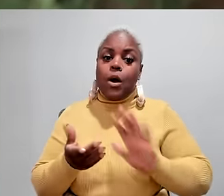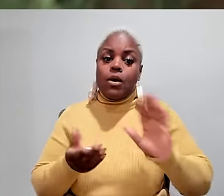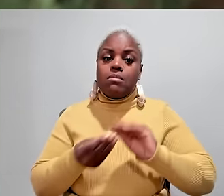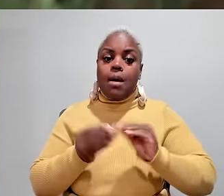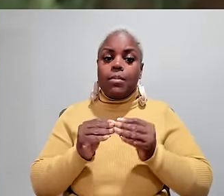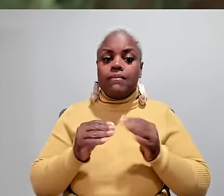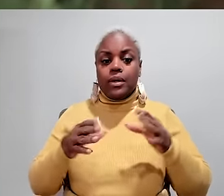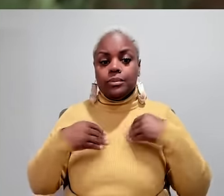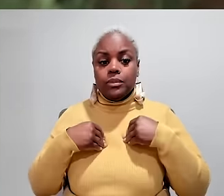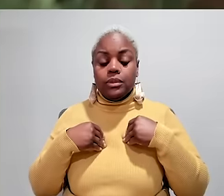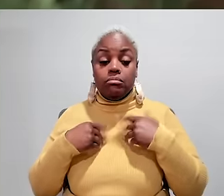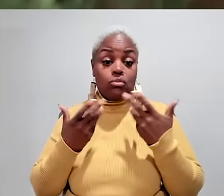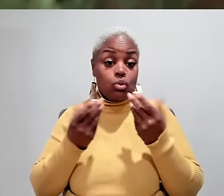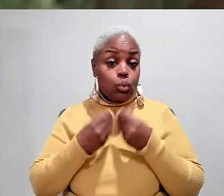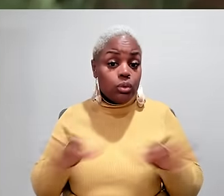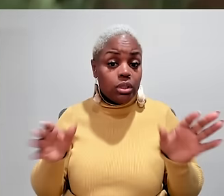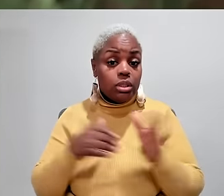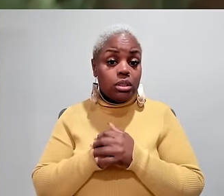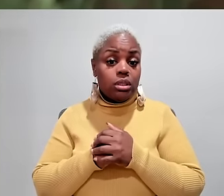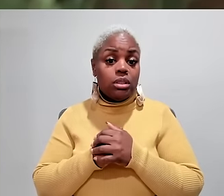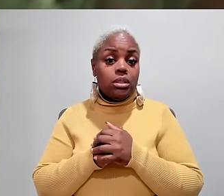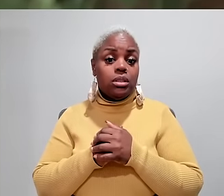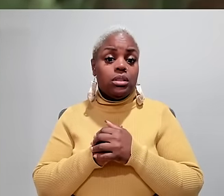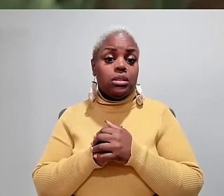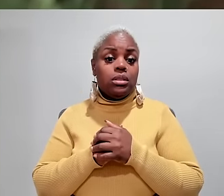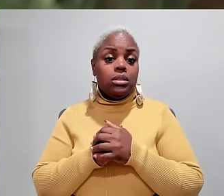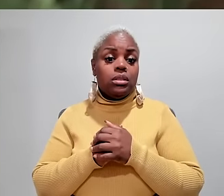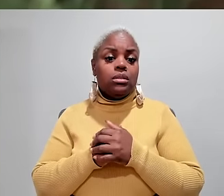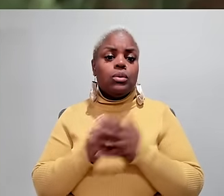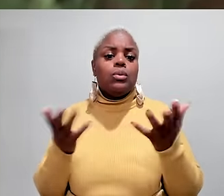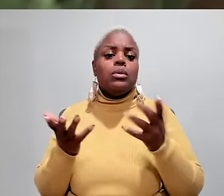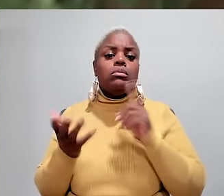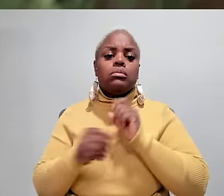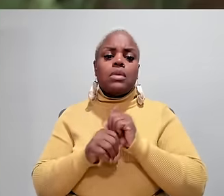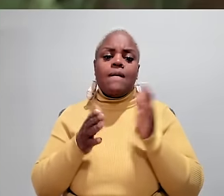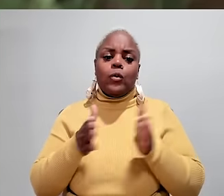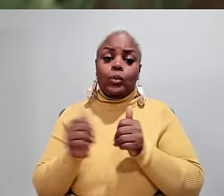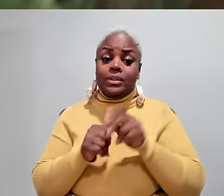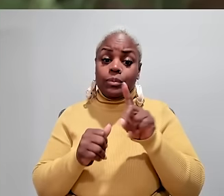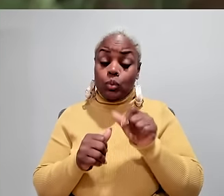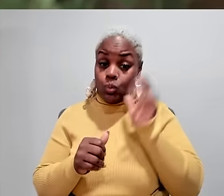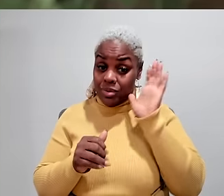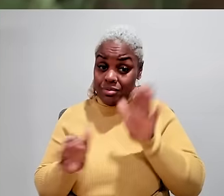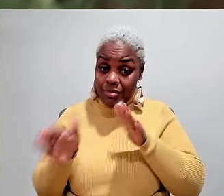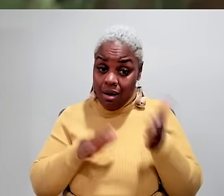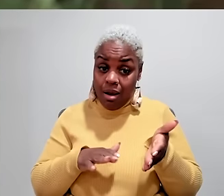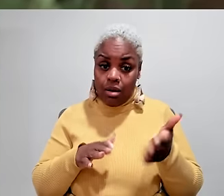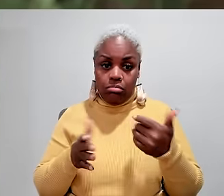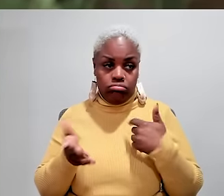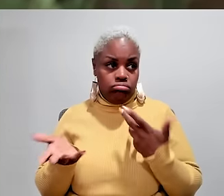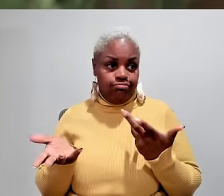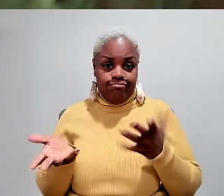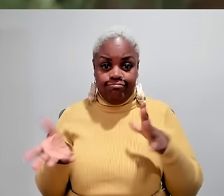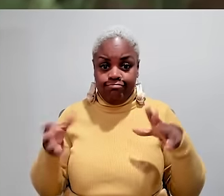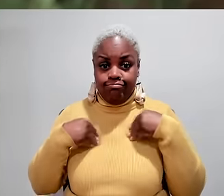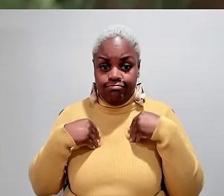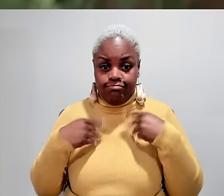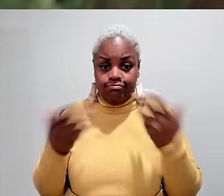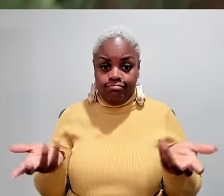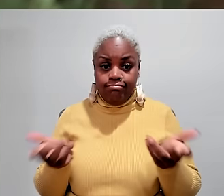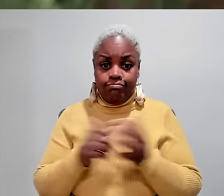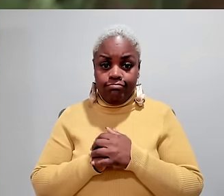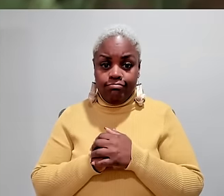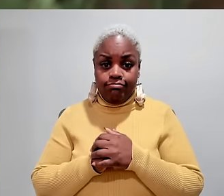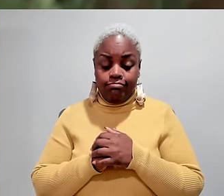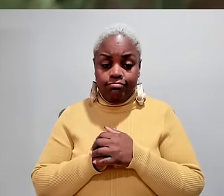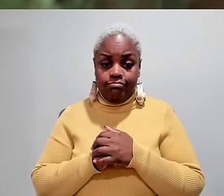about a number of acceptable losses, when we use phrases like that, what we are truly saying is individuals